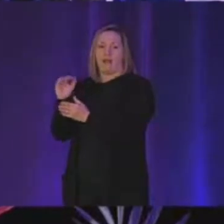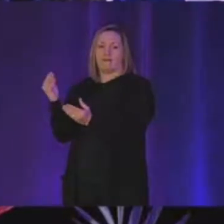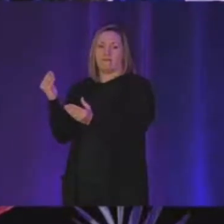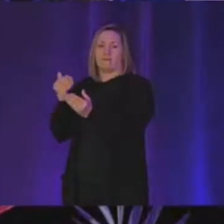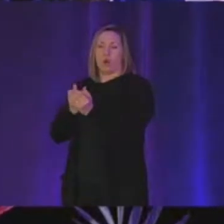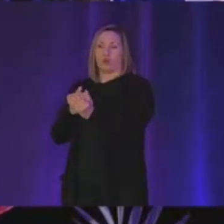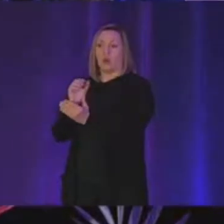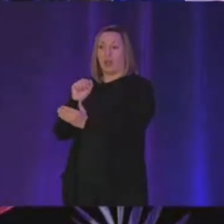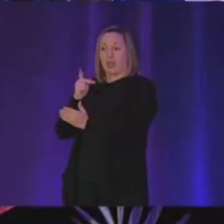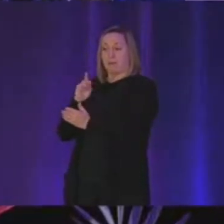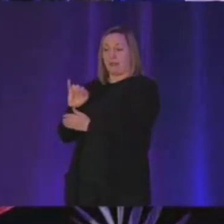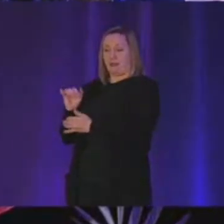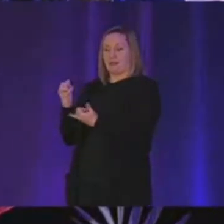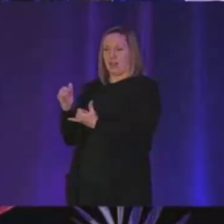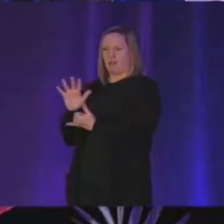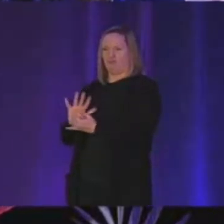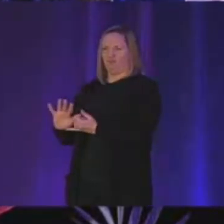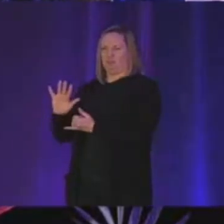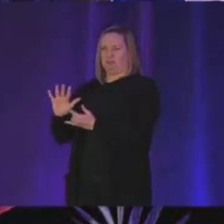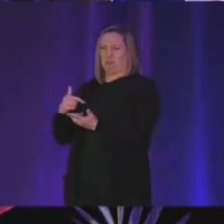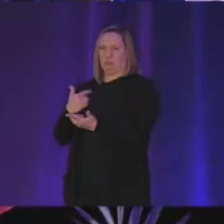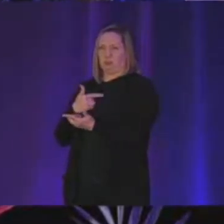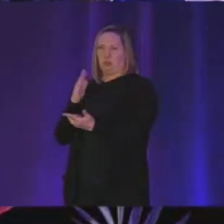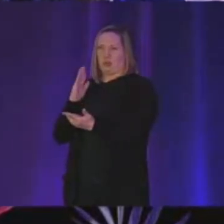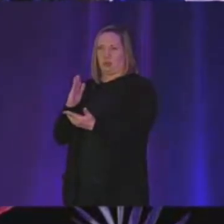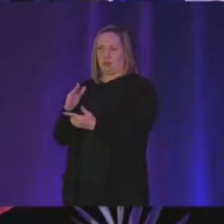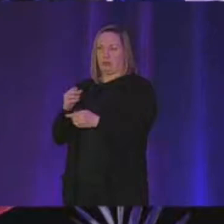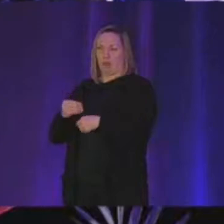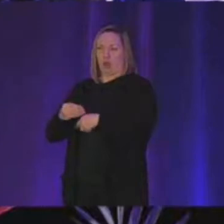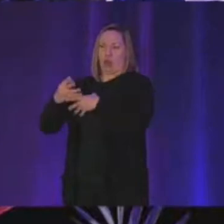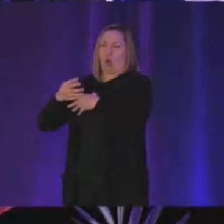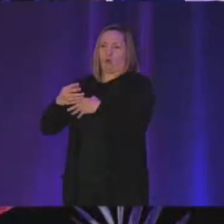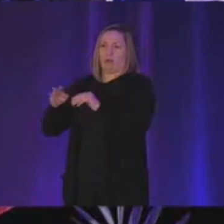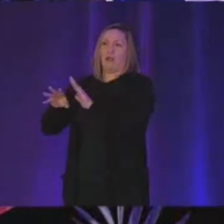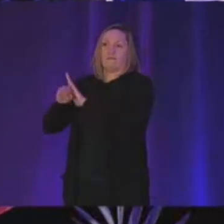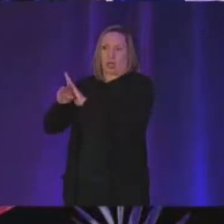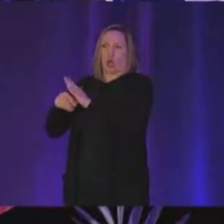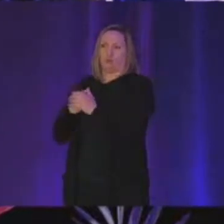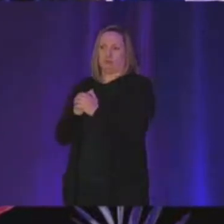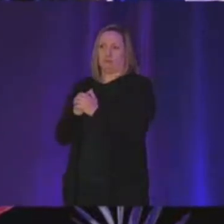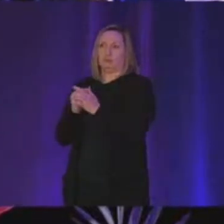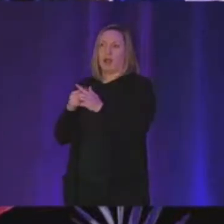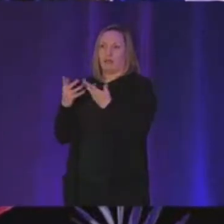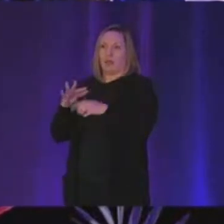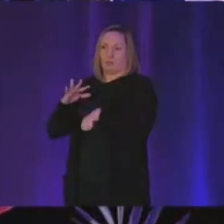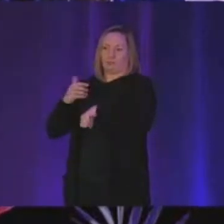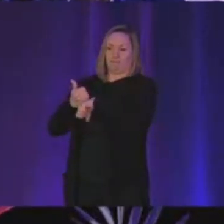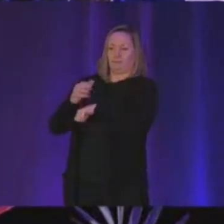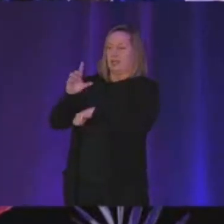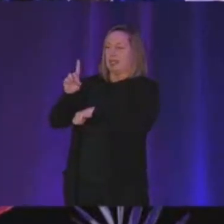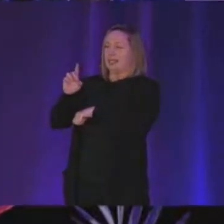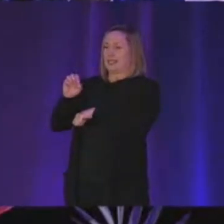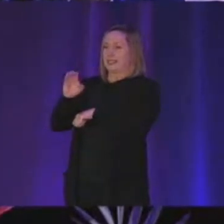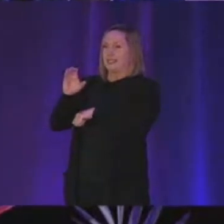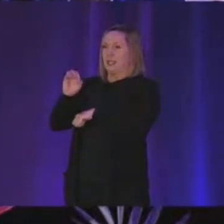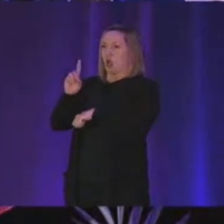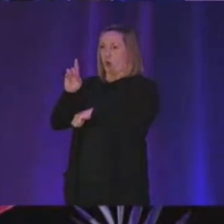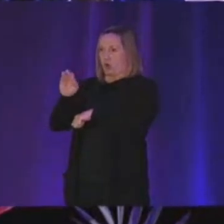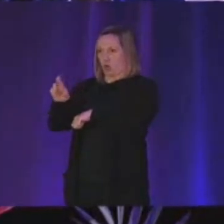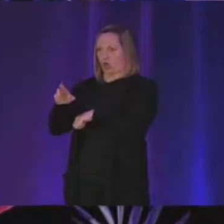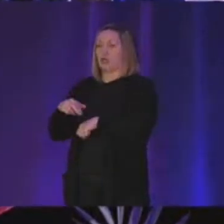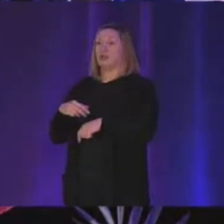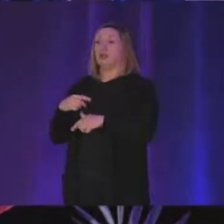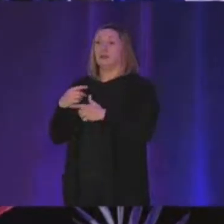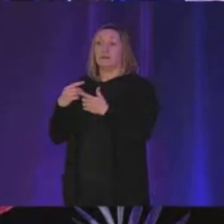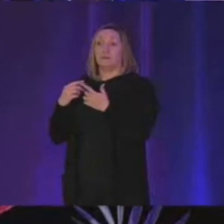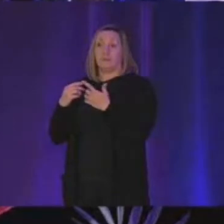the api is around like we're going to like load a video and then we're going to create a decoder and so the great thing is